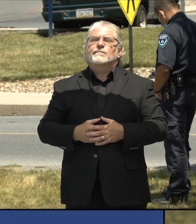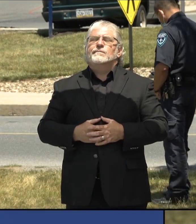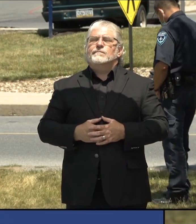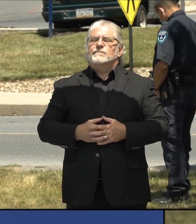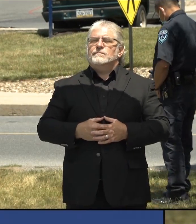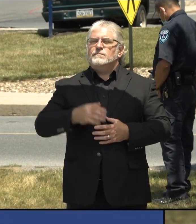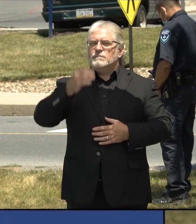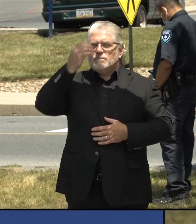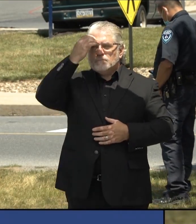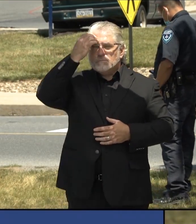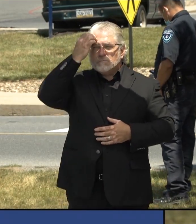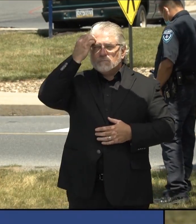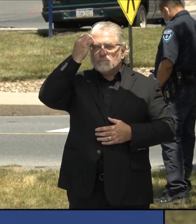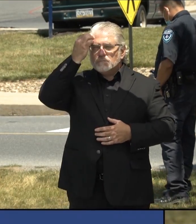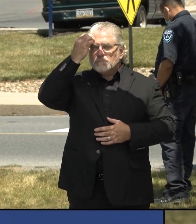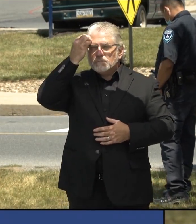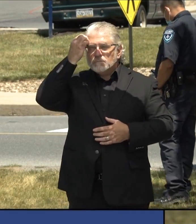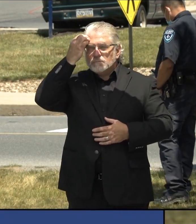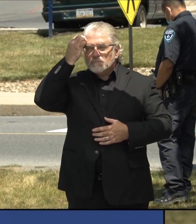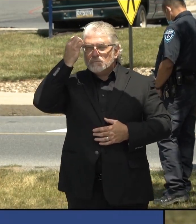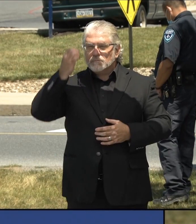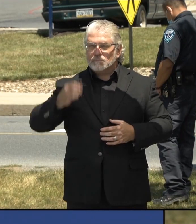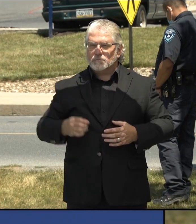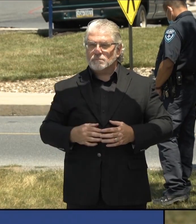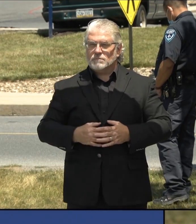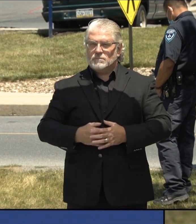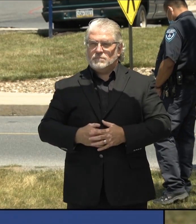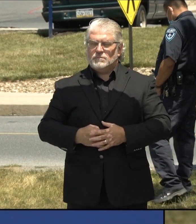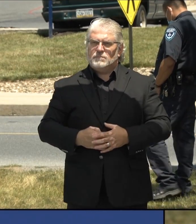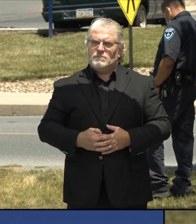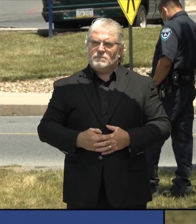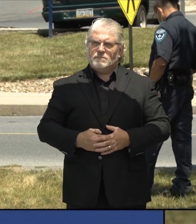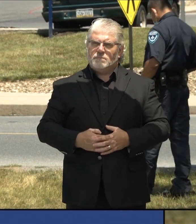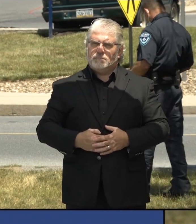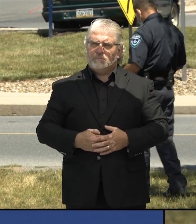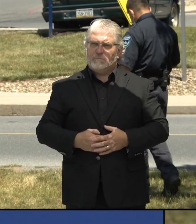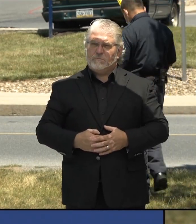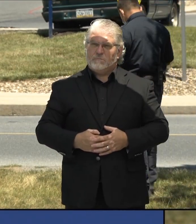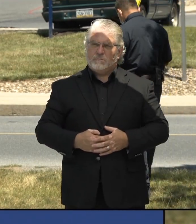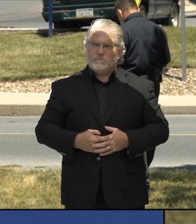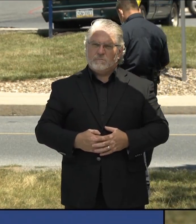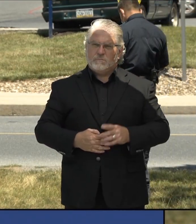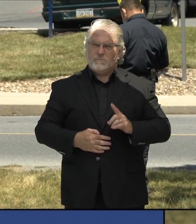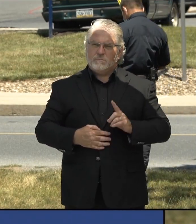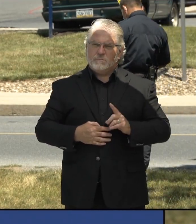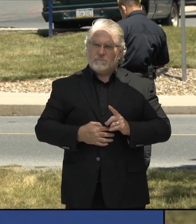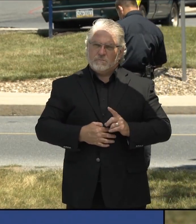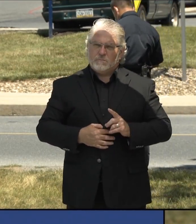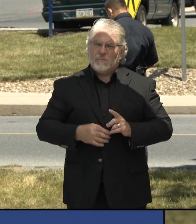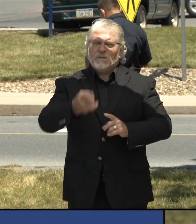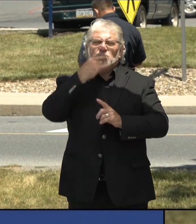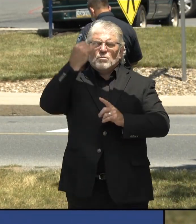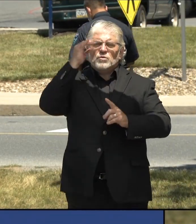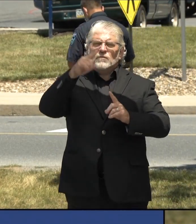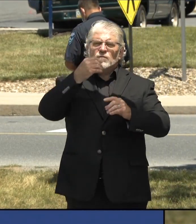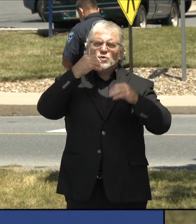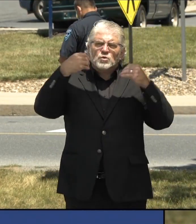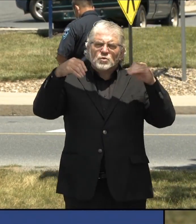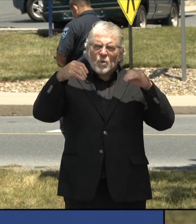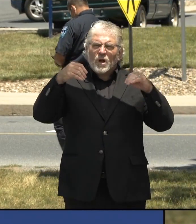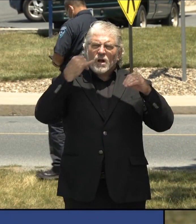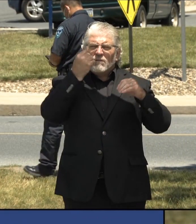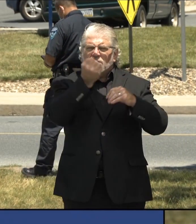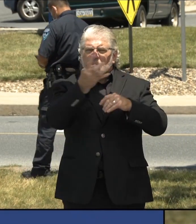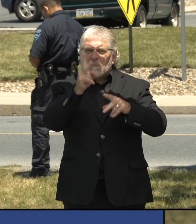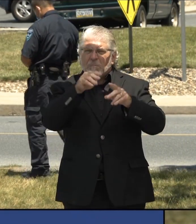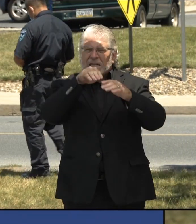one in 100. Let's just say a handful of people go in there, a certain small percentage of people go in there in the course of